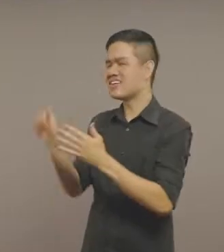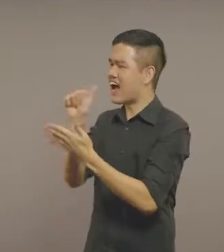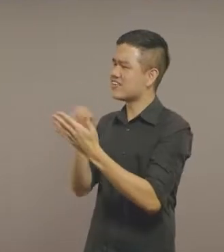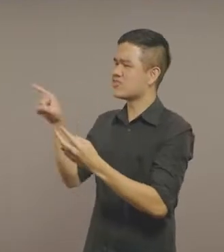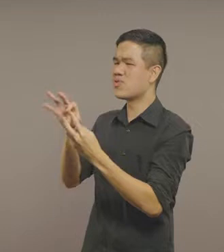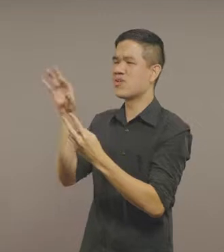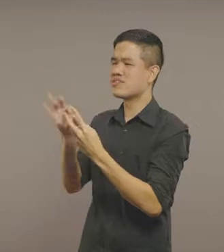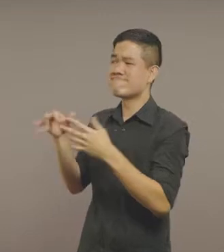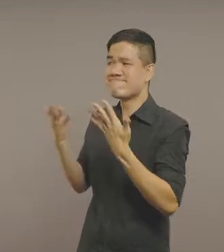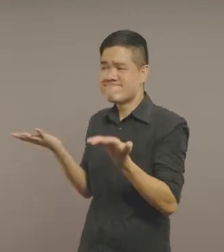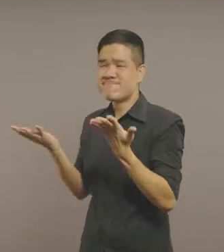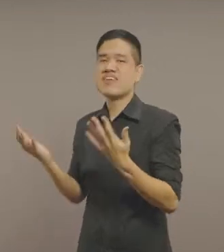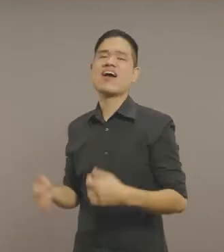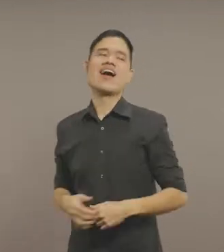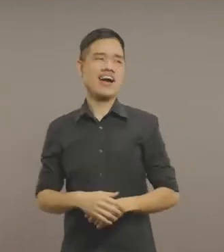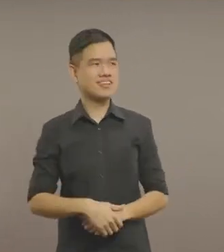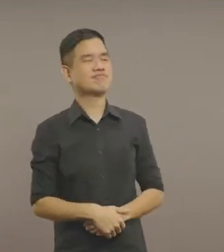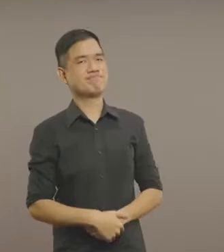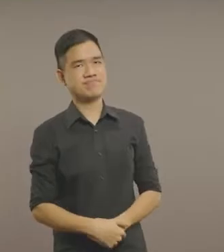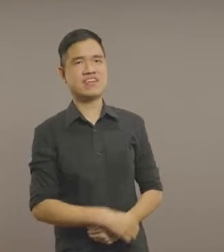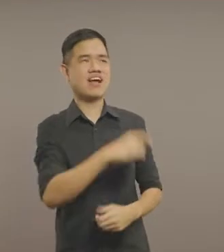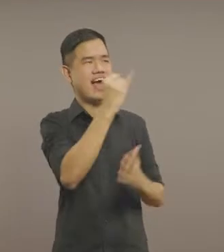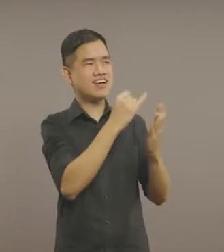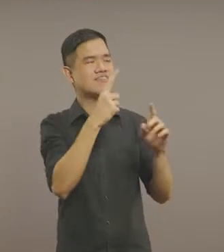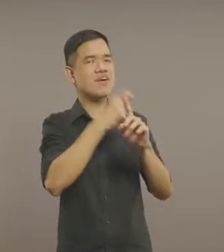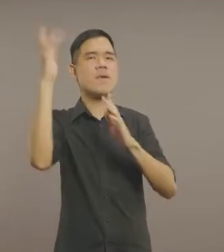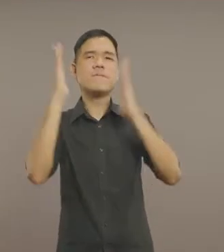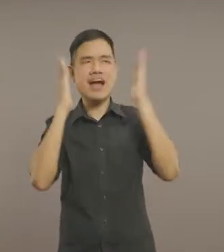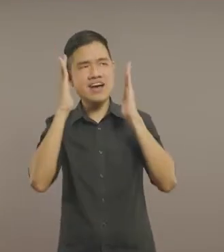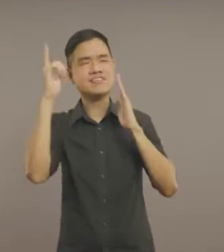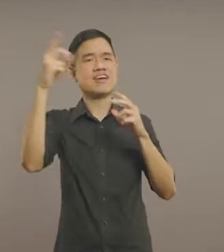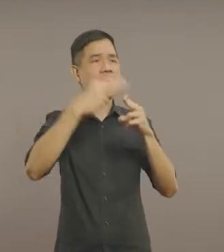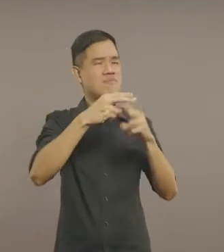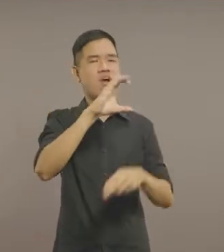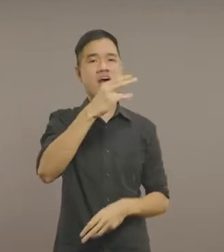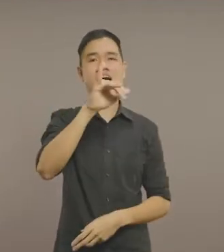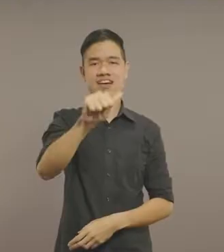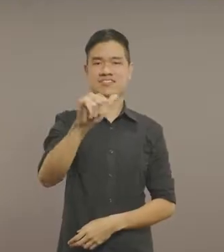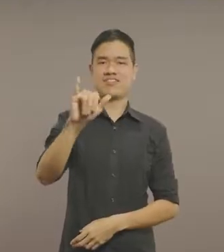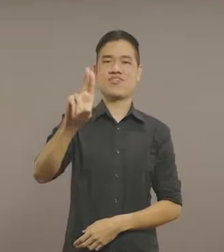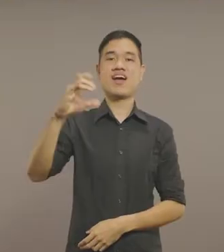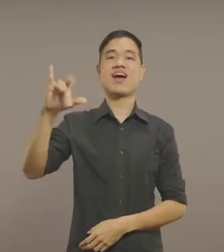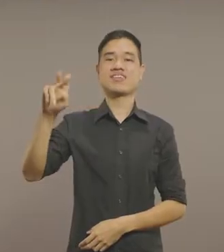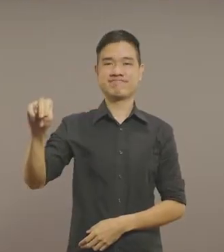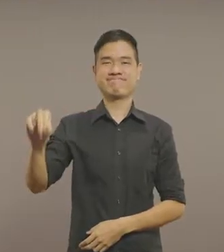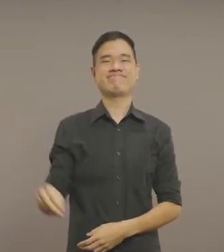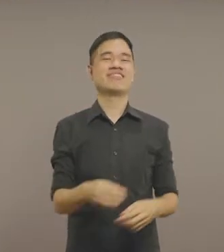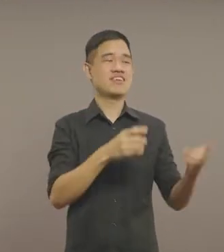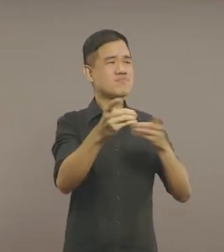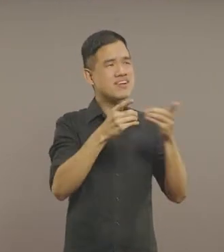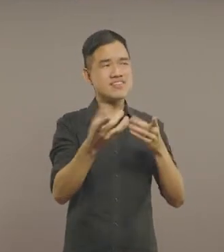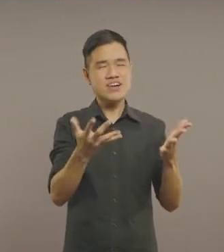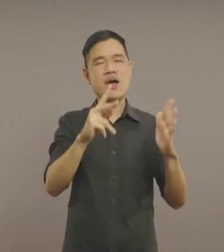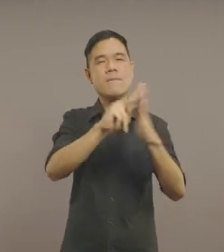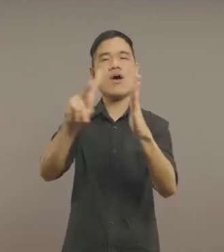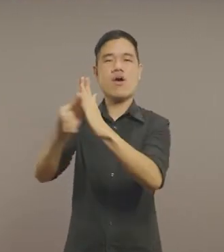So, Eugene, tell me more about the artwork you selected. This artwork by Malaysian artist, Chae Ejian, depicts a typical